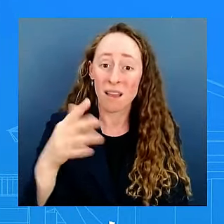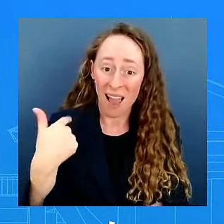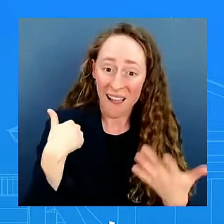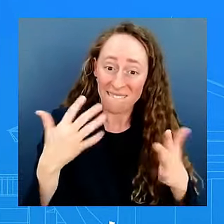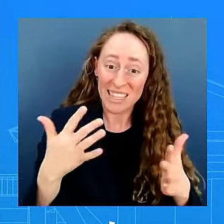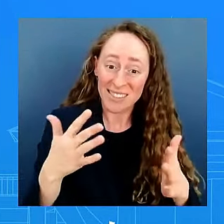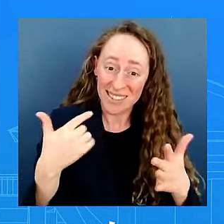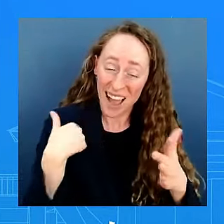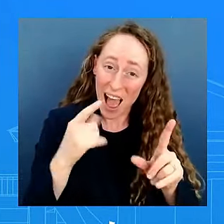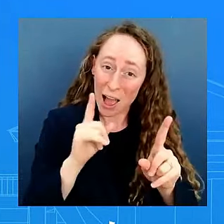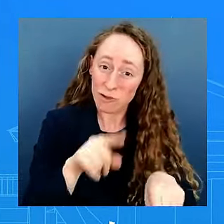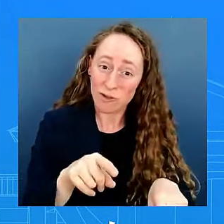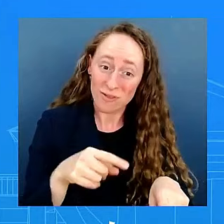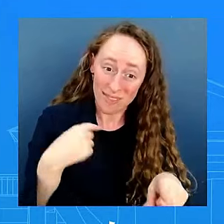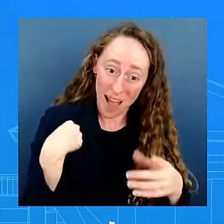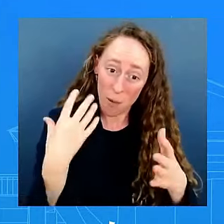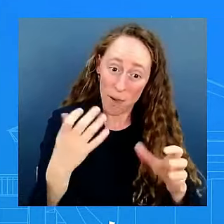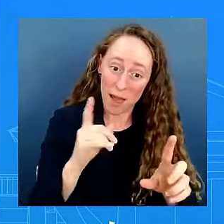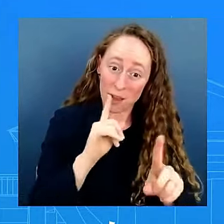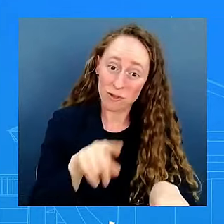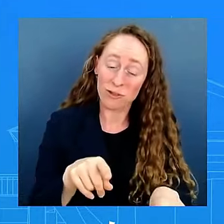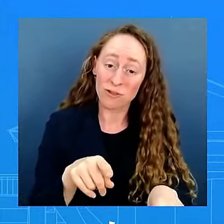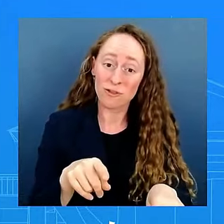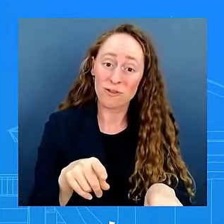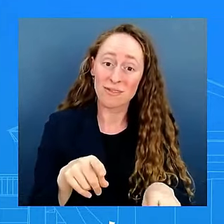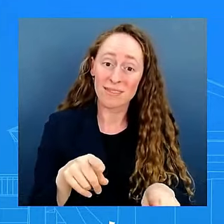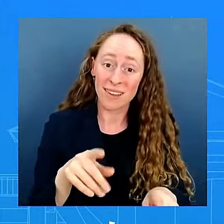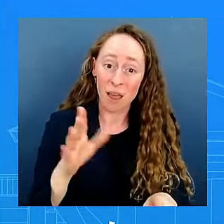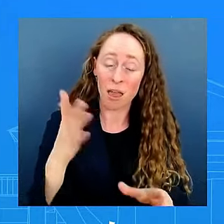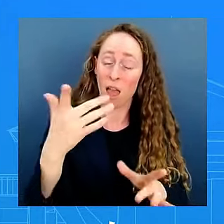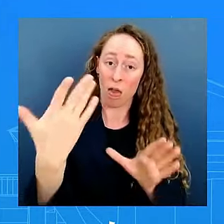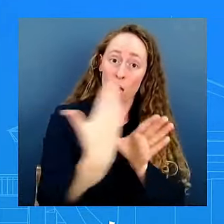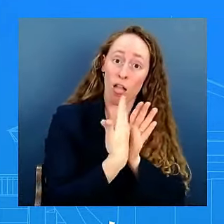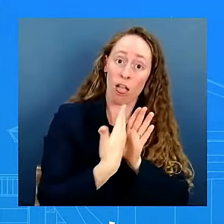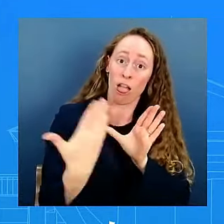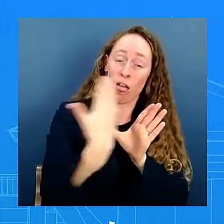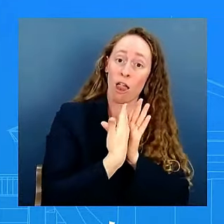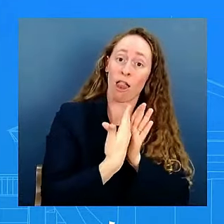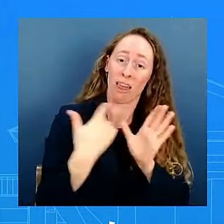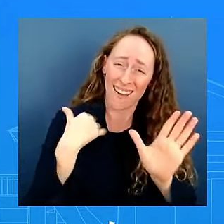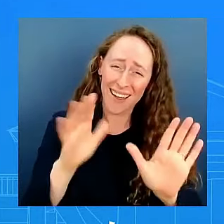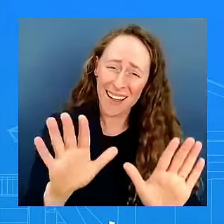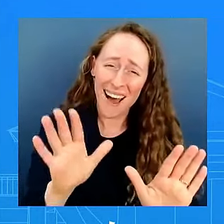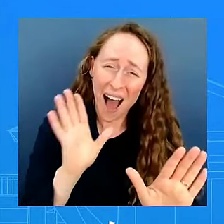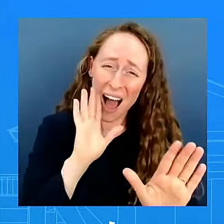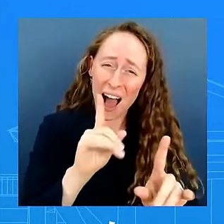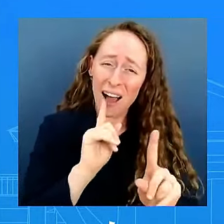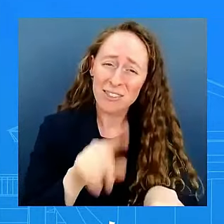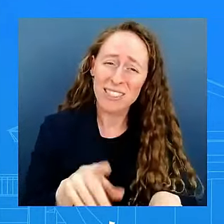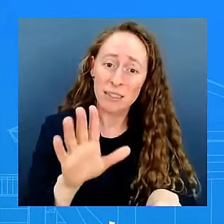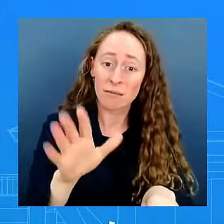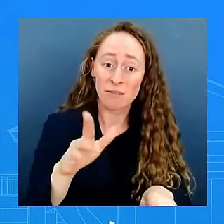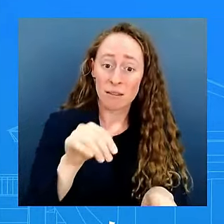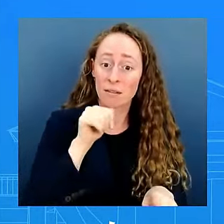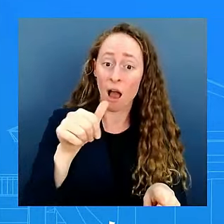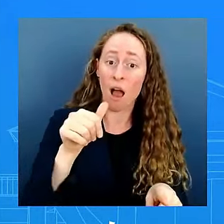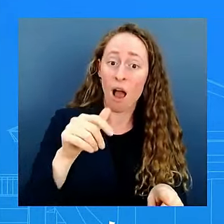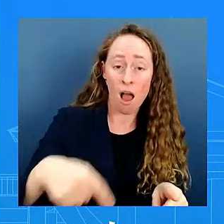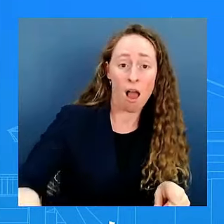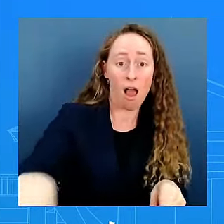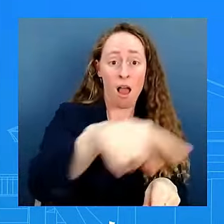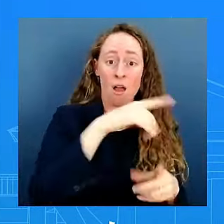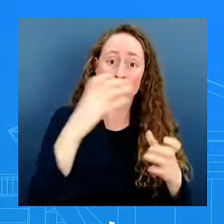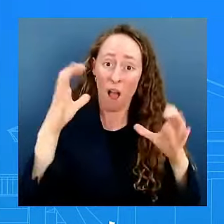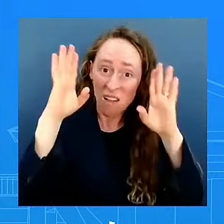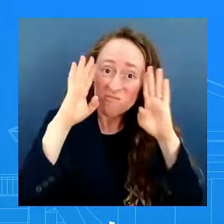it would stop not everybody wants to hear the sound of your voice sir give me a second and i will tell you